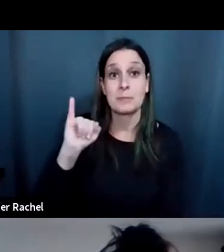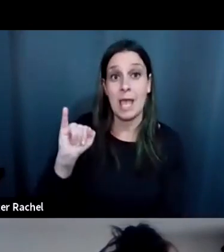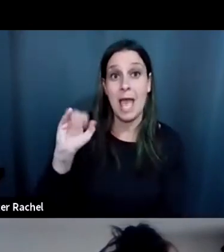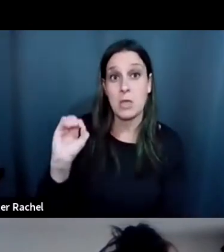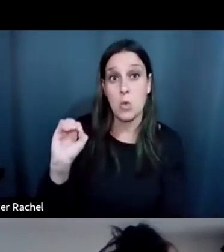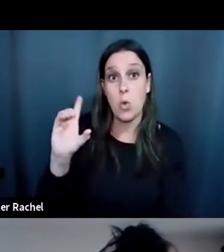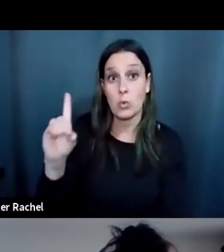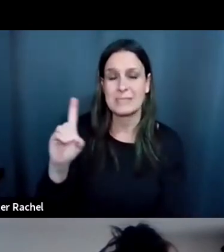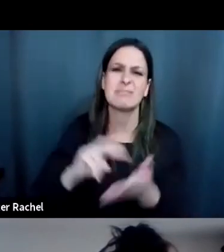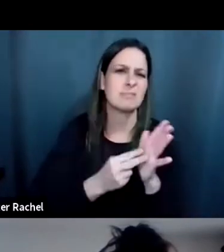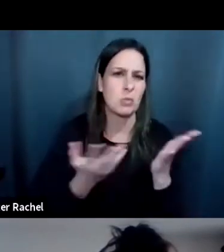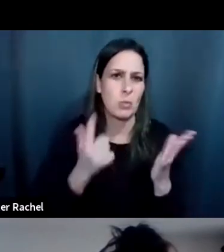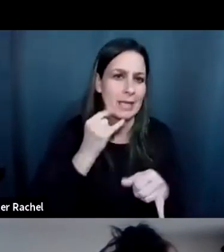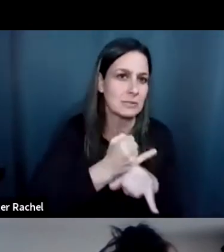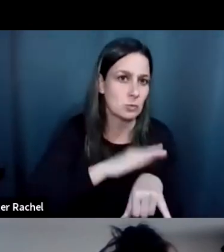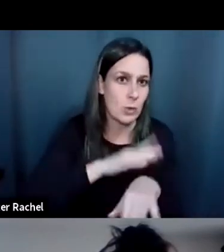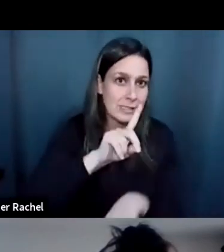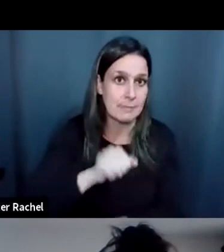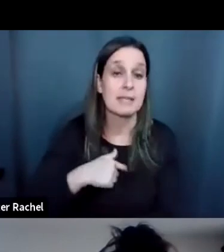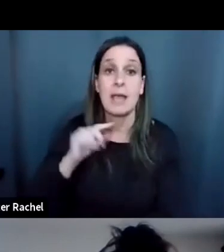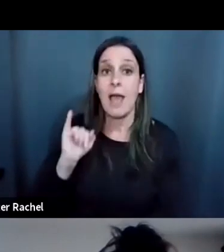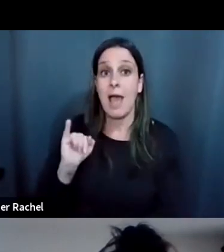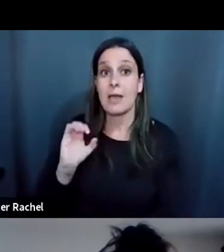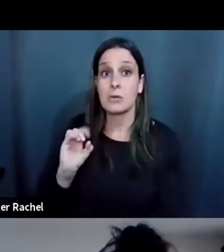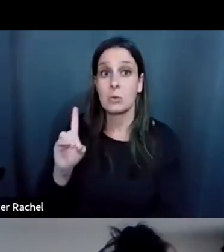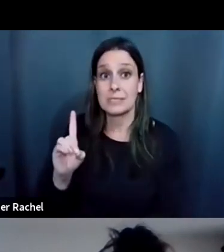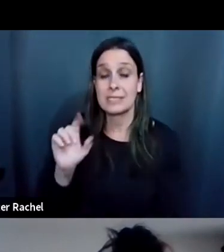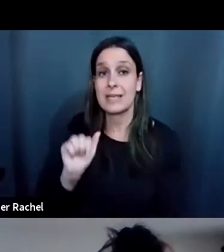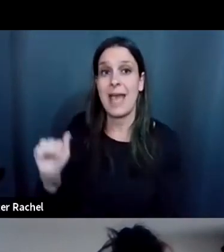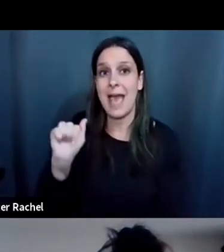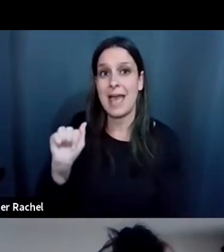for Institute on Disabilities at temple.edu.